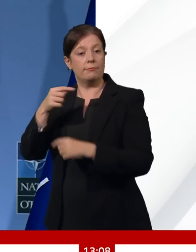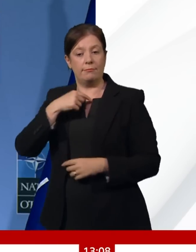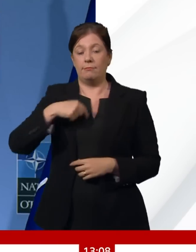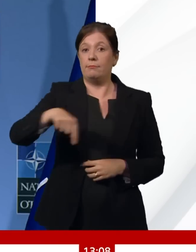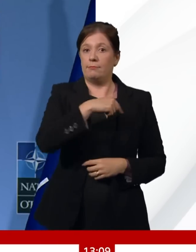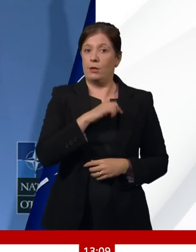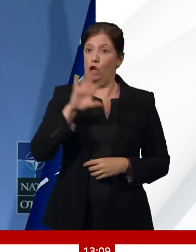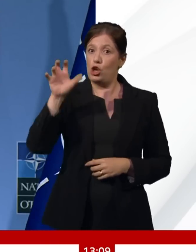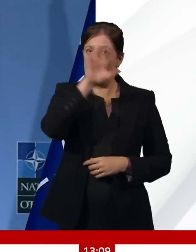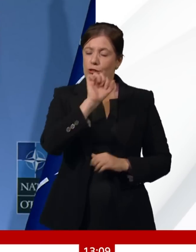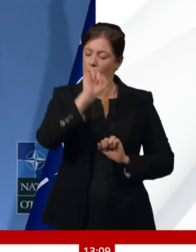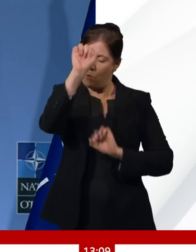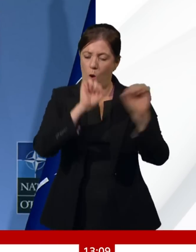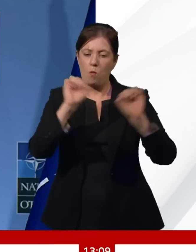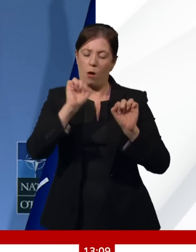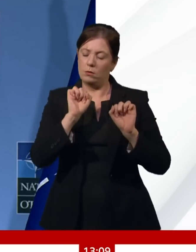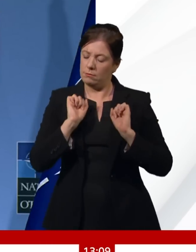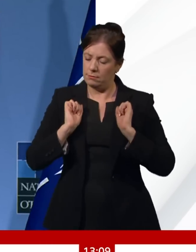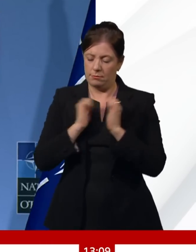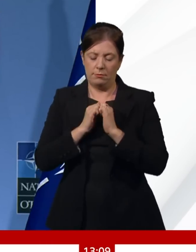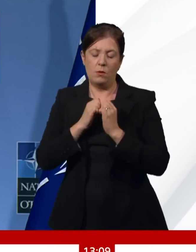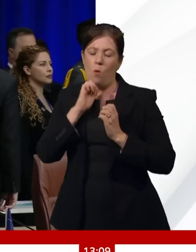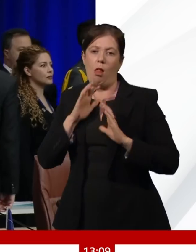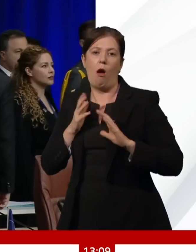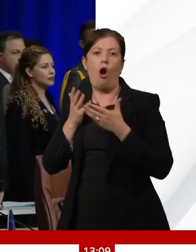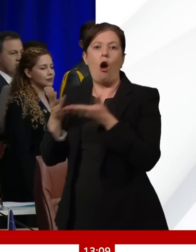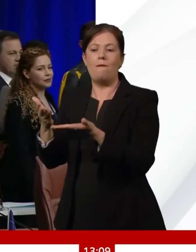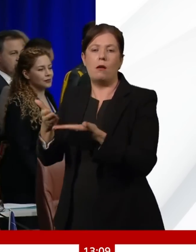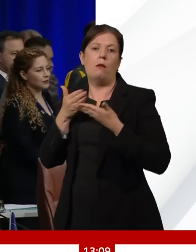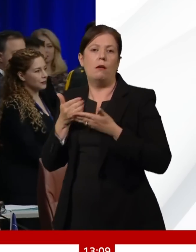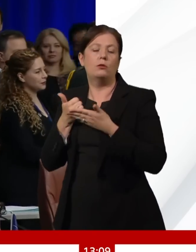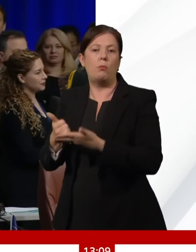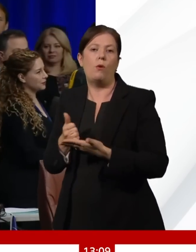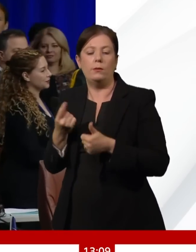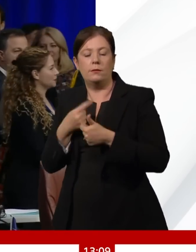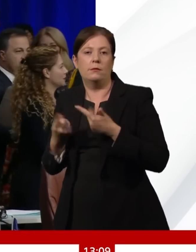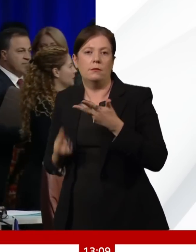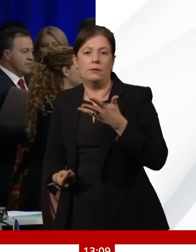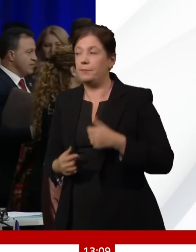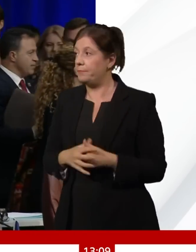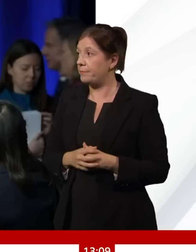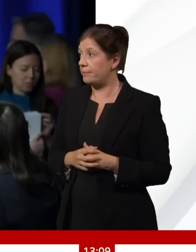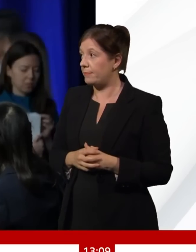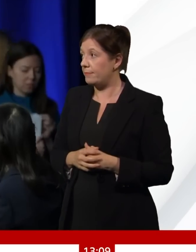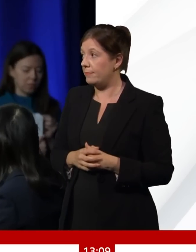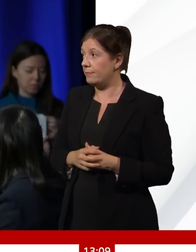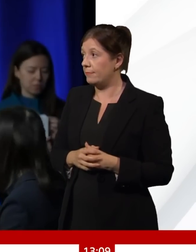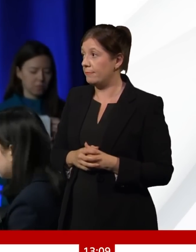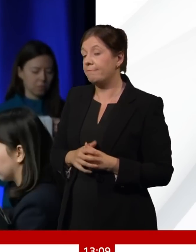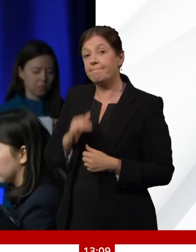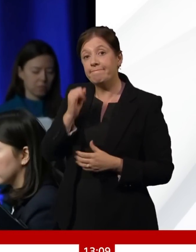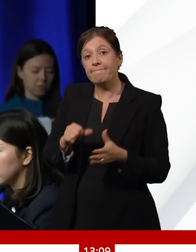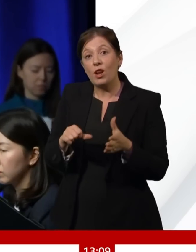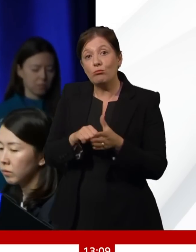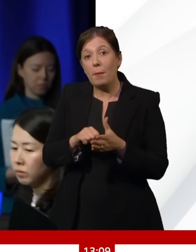commit to providing long-term security assistance to Ukraine. The problem is that Western powers have given